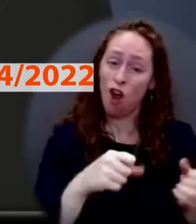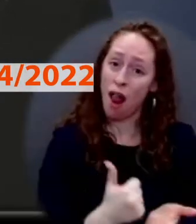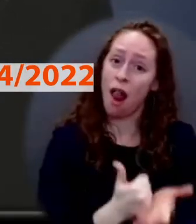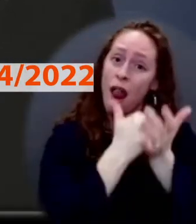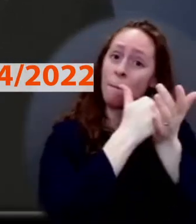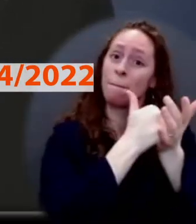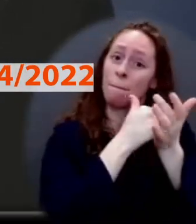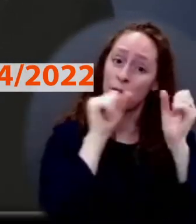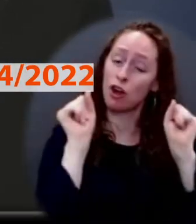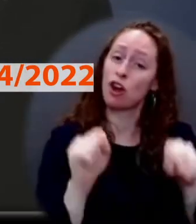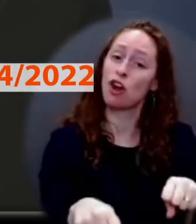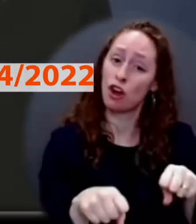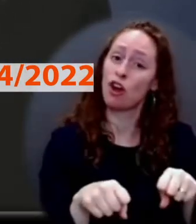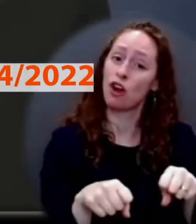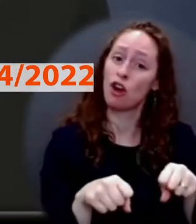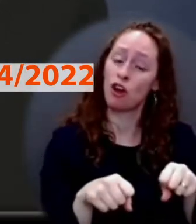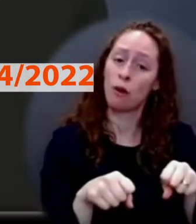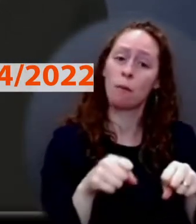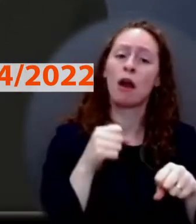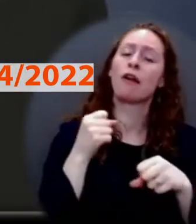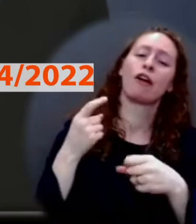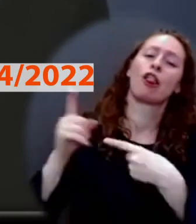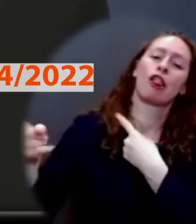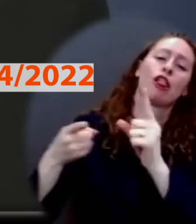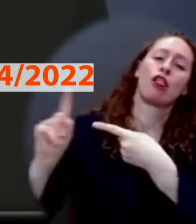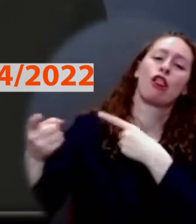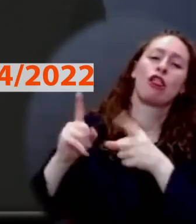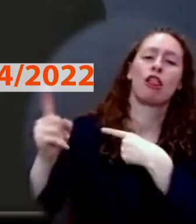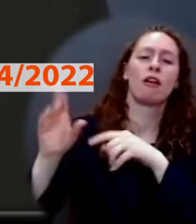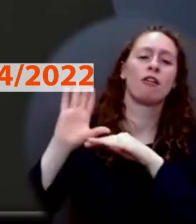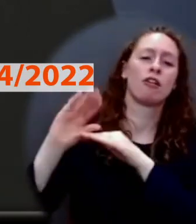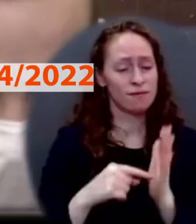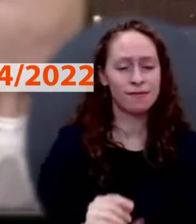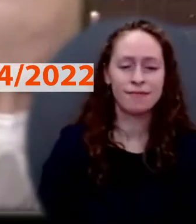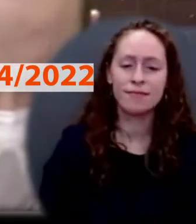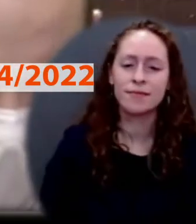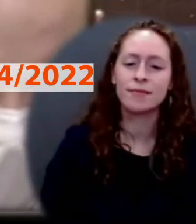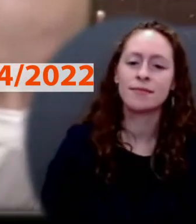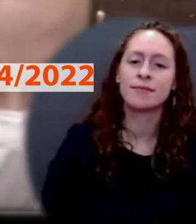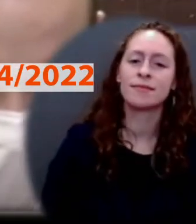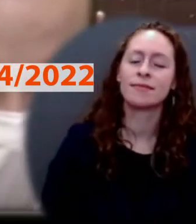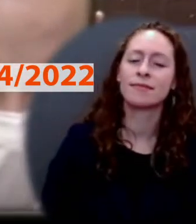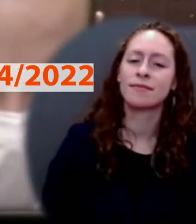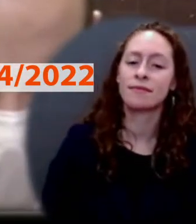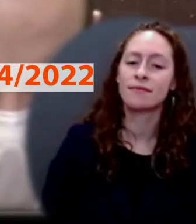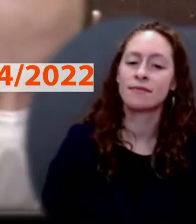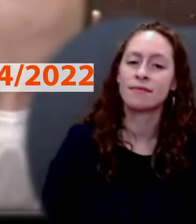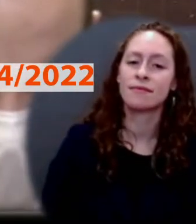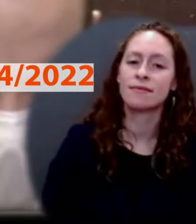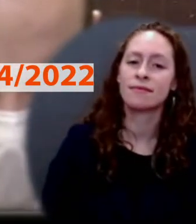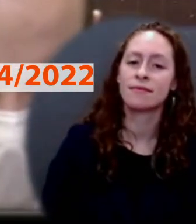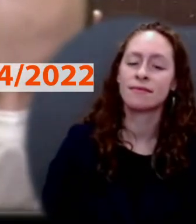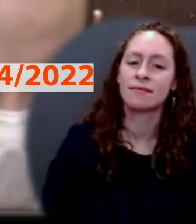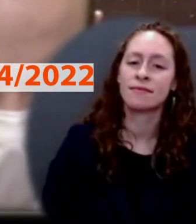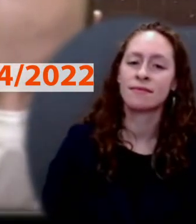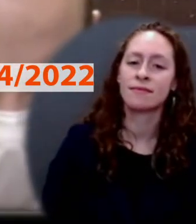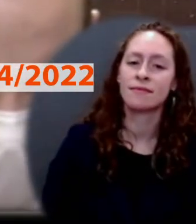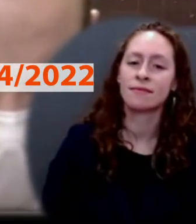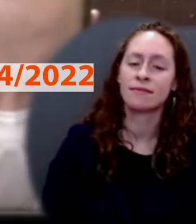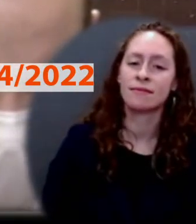instead of name-calling, accusation-calling, and making predictions of the future. The president right now has had